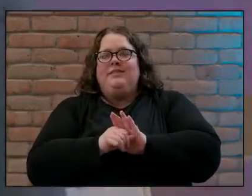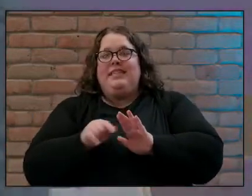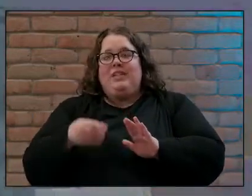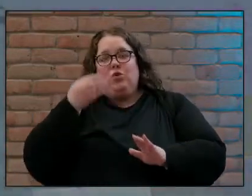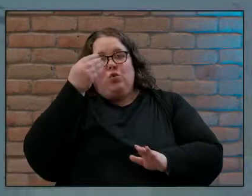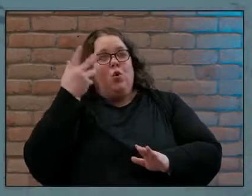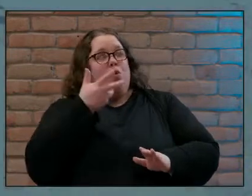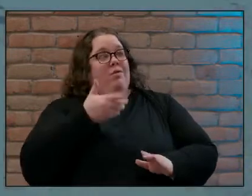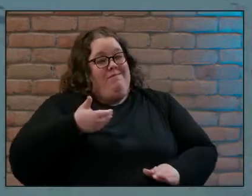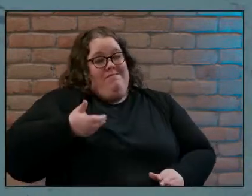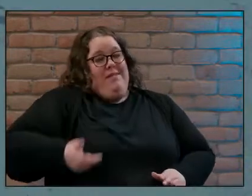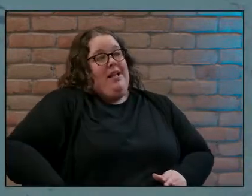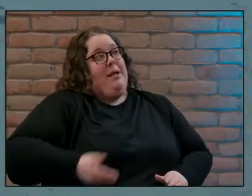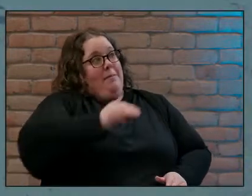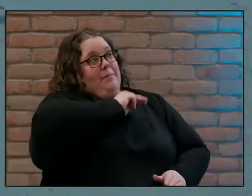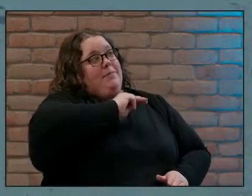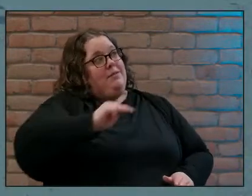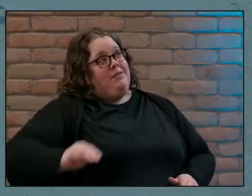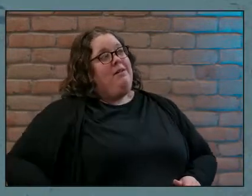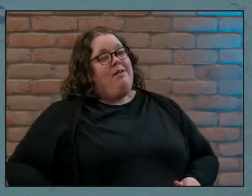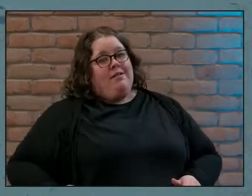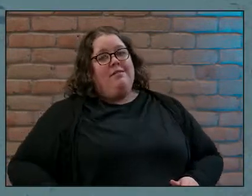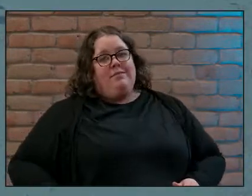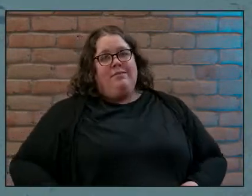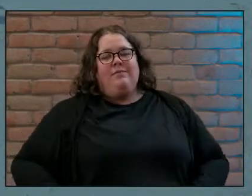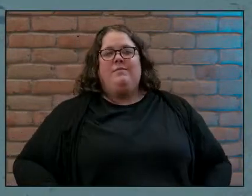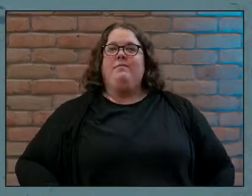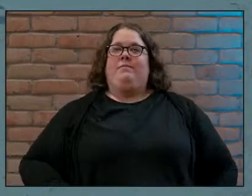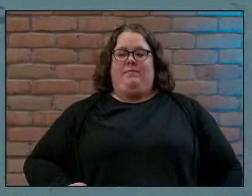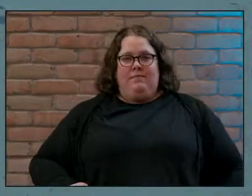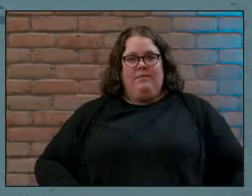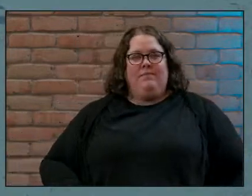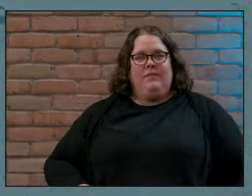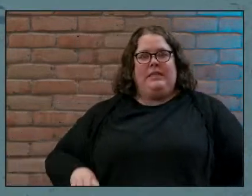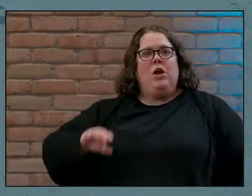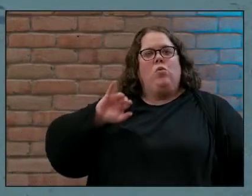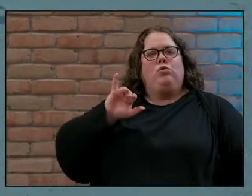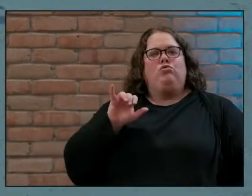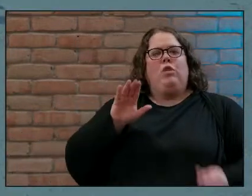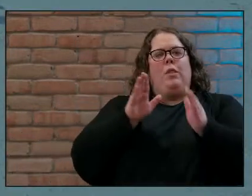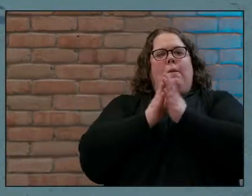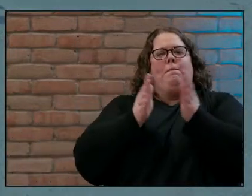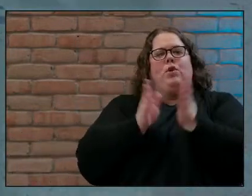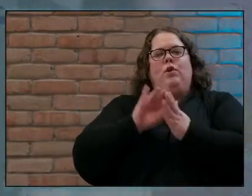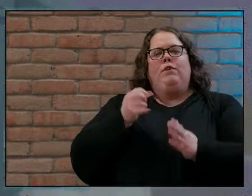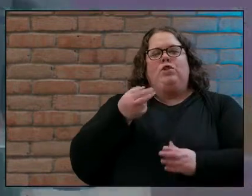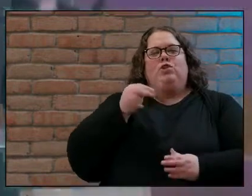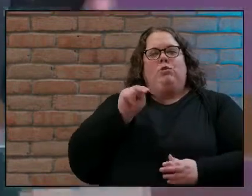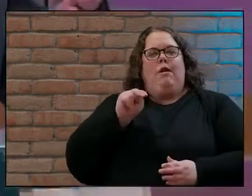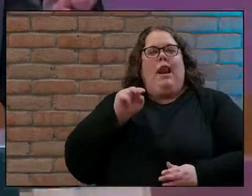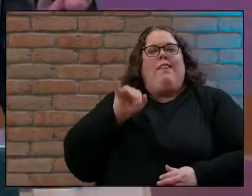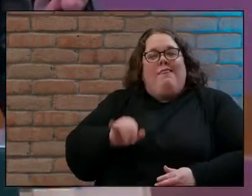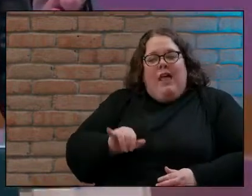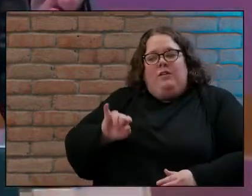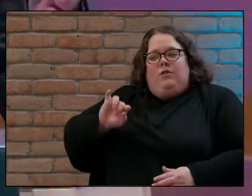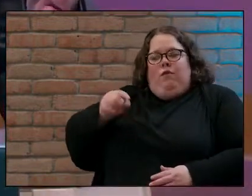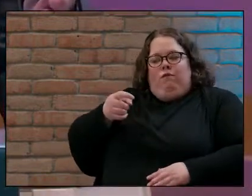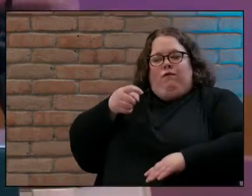her I am the Messiah this is the first time in John where Jesus explicitly